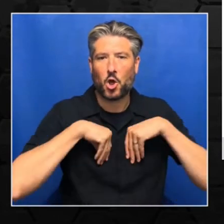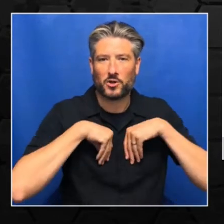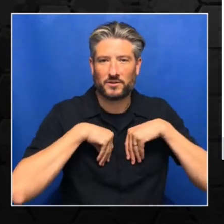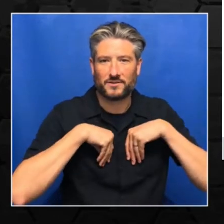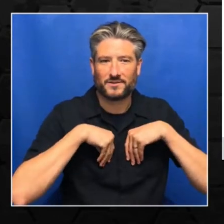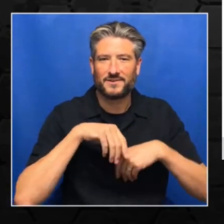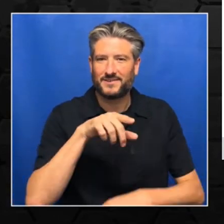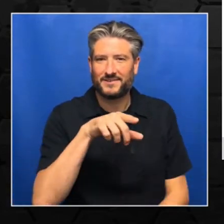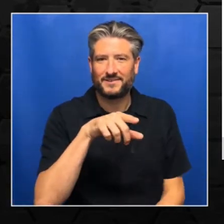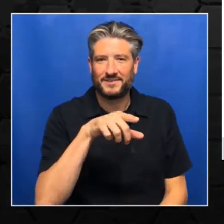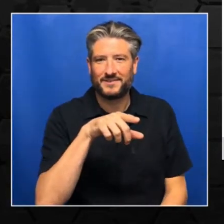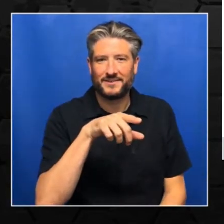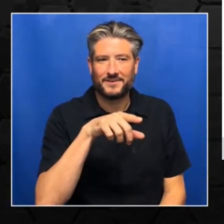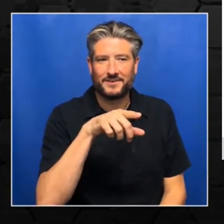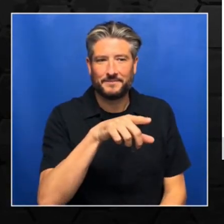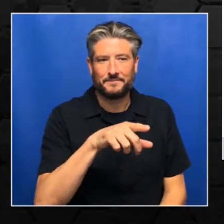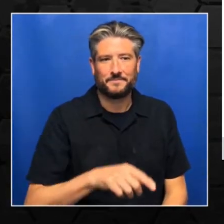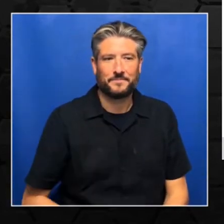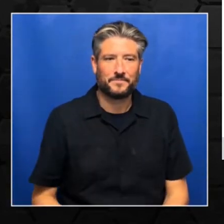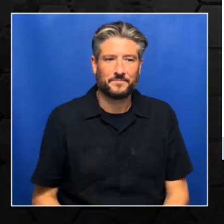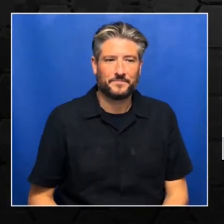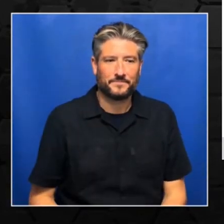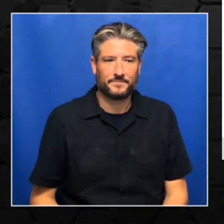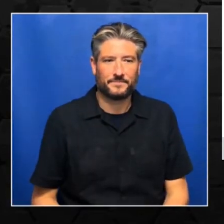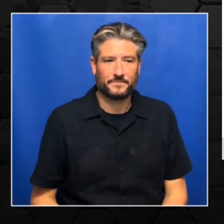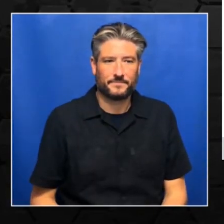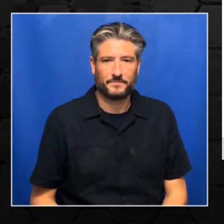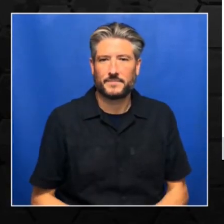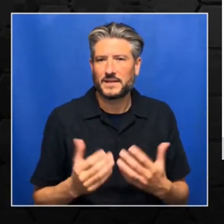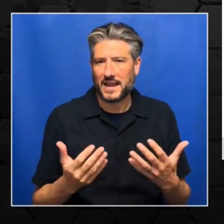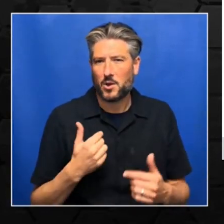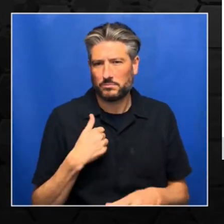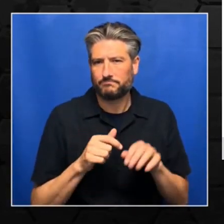you can just type, like suppose I'm just typing import.